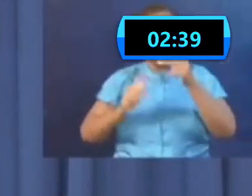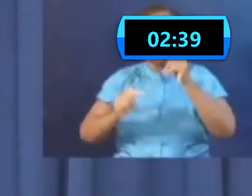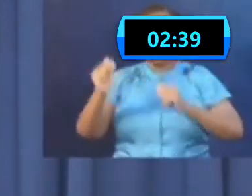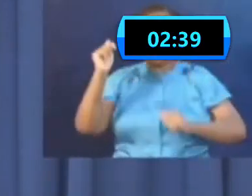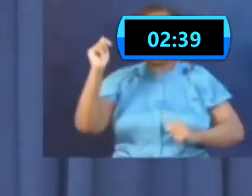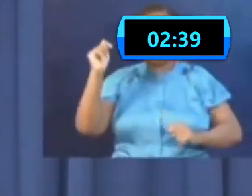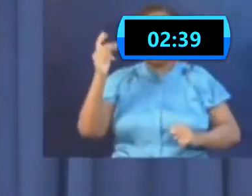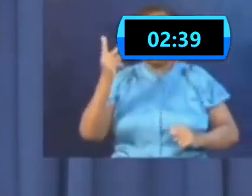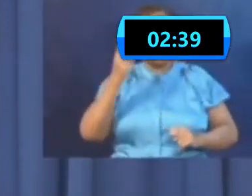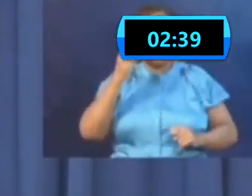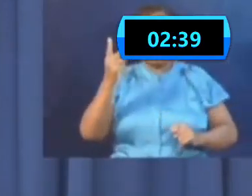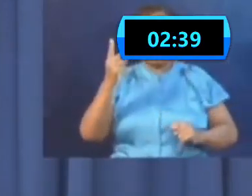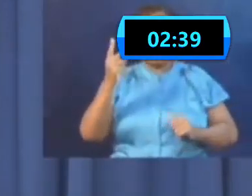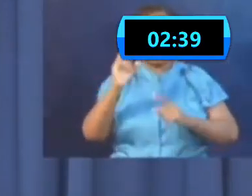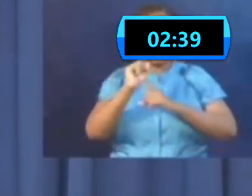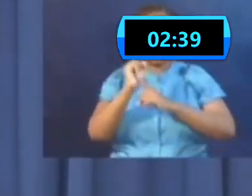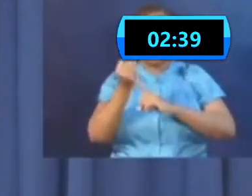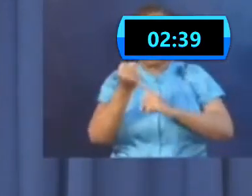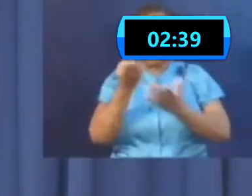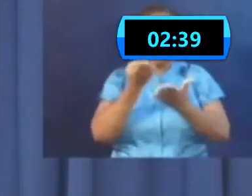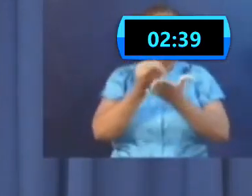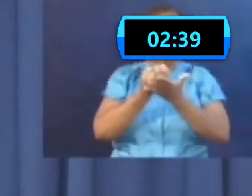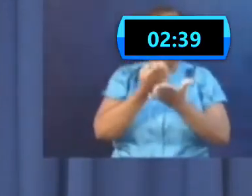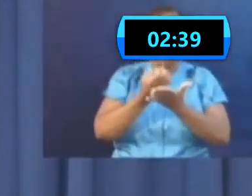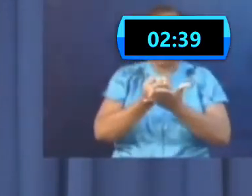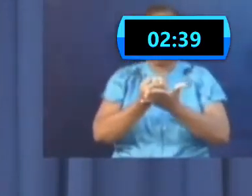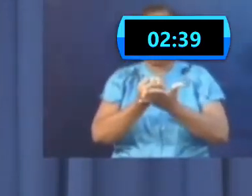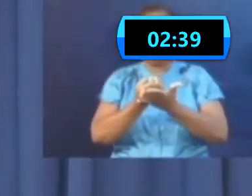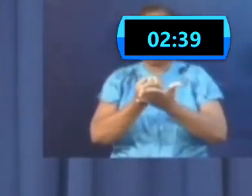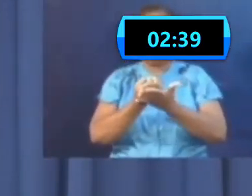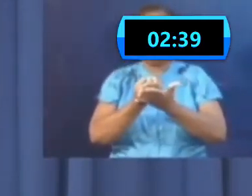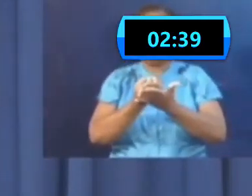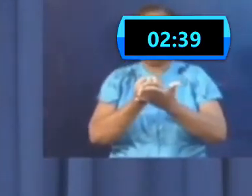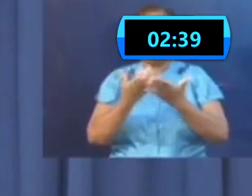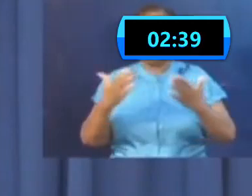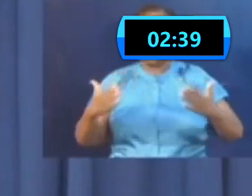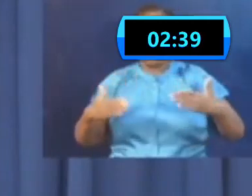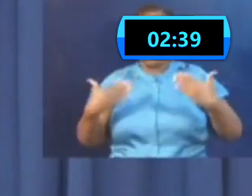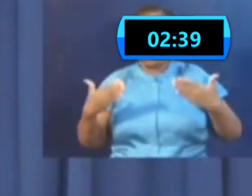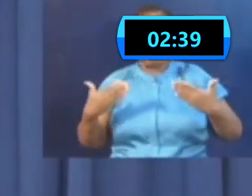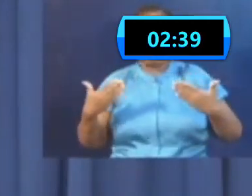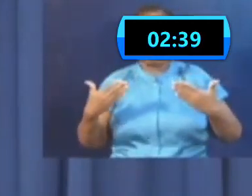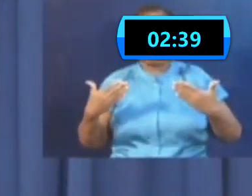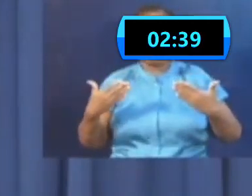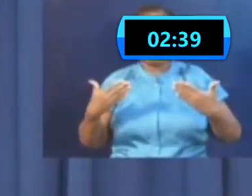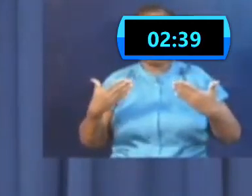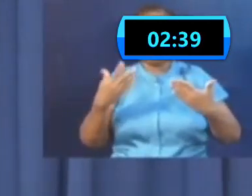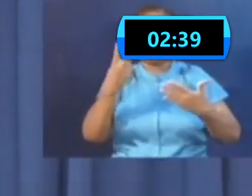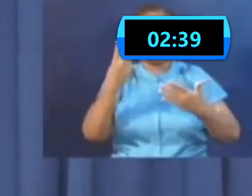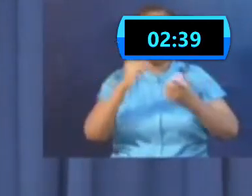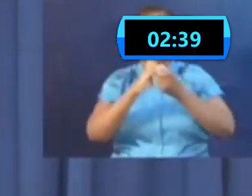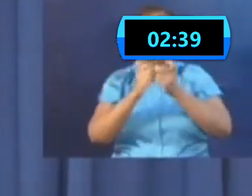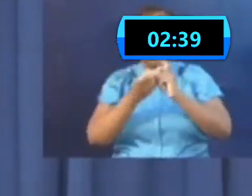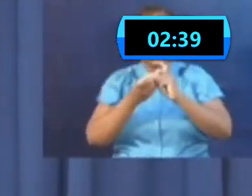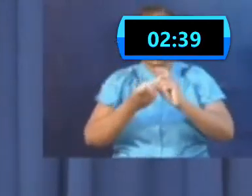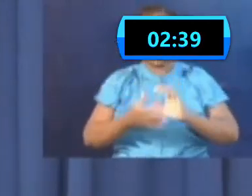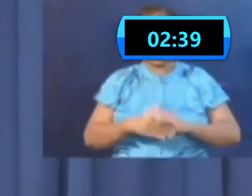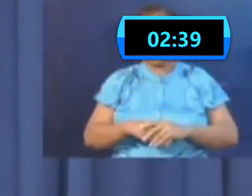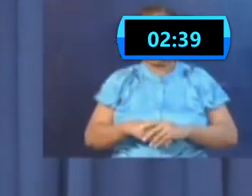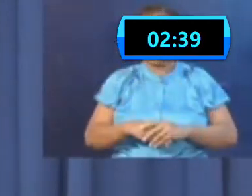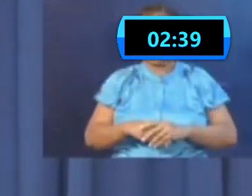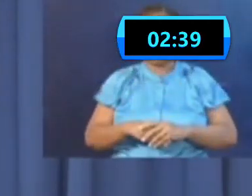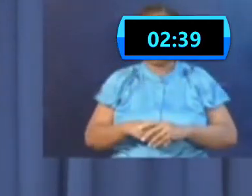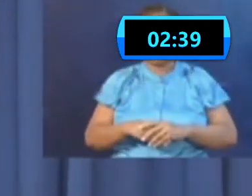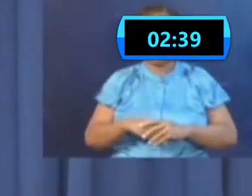conditions prevailing. And I'm happy to announce two refinements to the escalation plan. The CMO